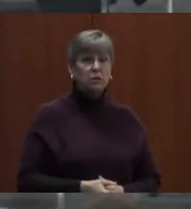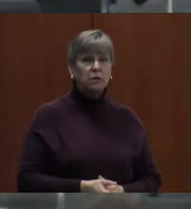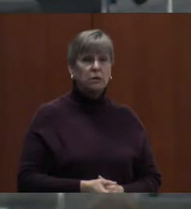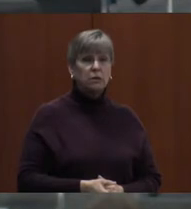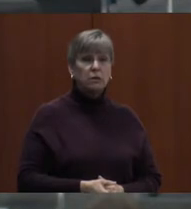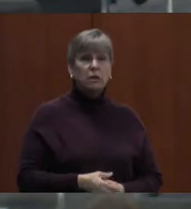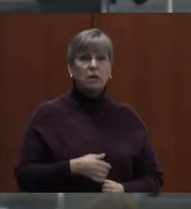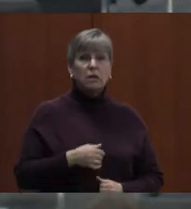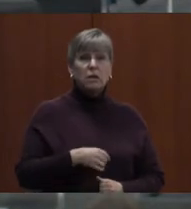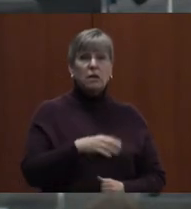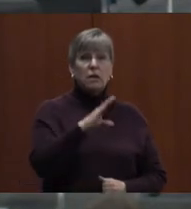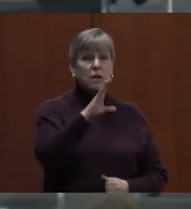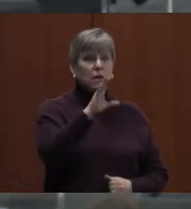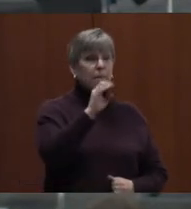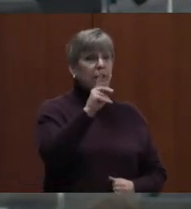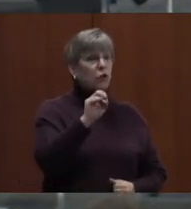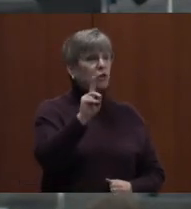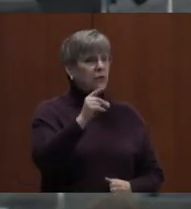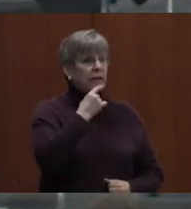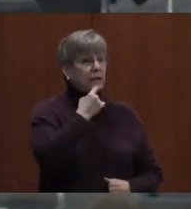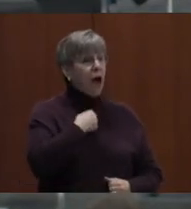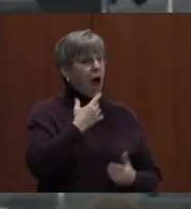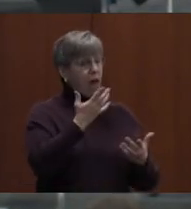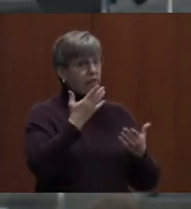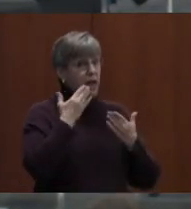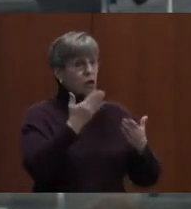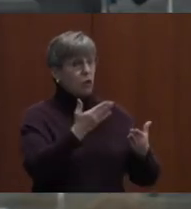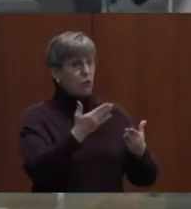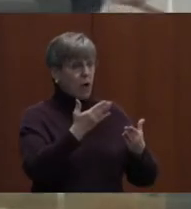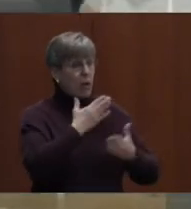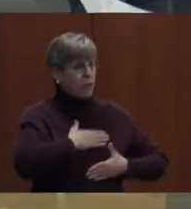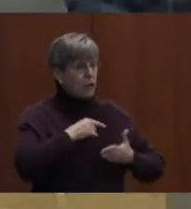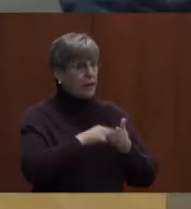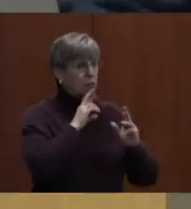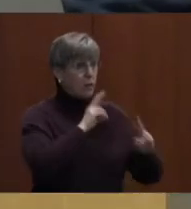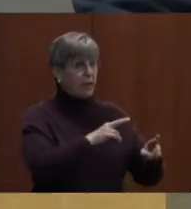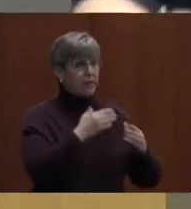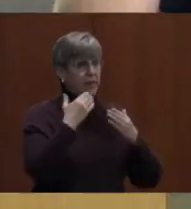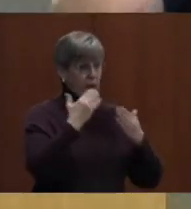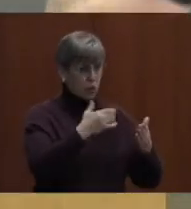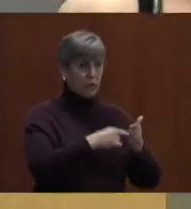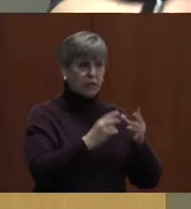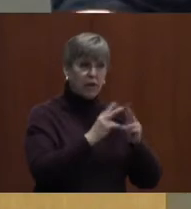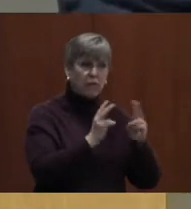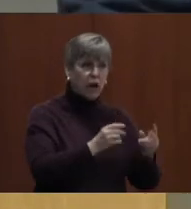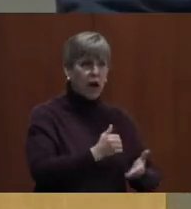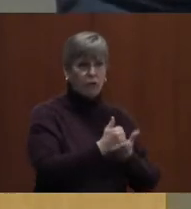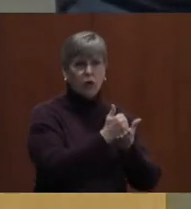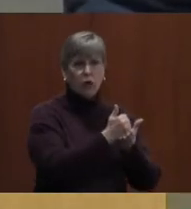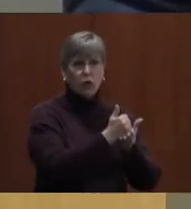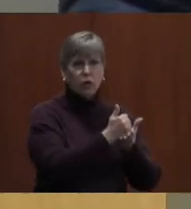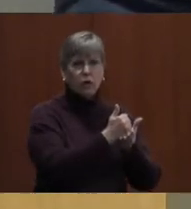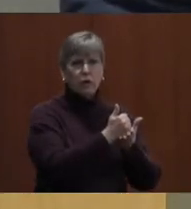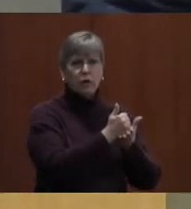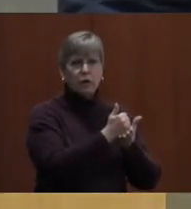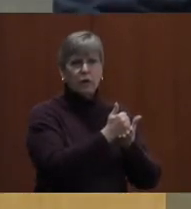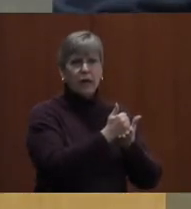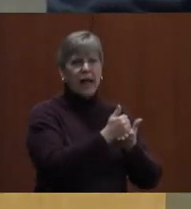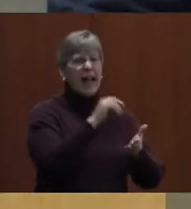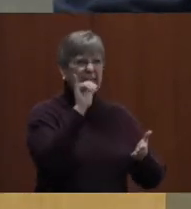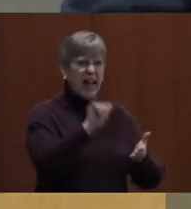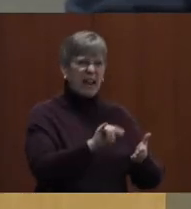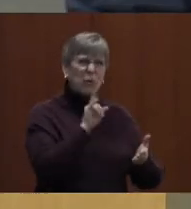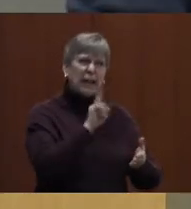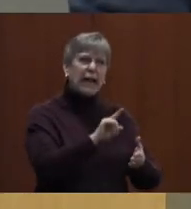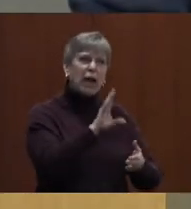I just wanted to say I really appreciated the report. Thank you for all the work you've done on it. It is very helpful to see this all listed out. It was some confirmations